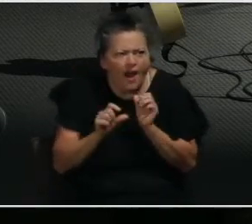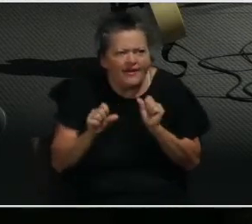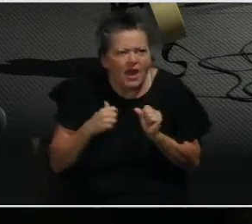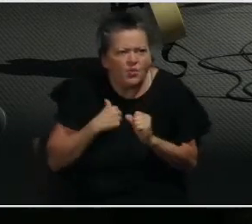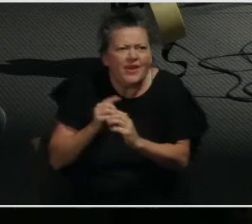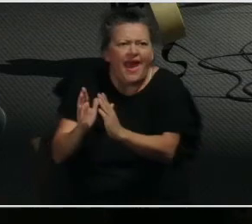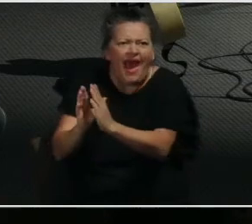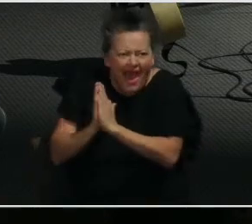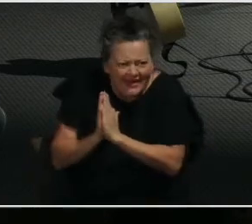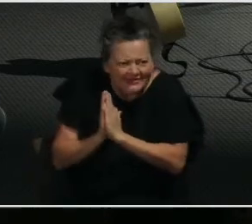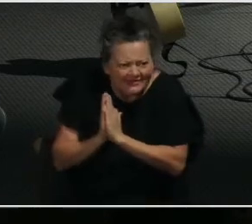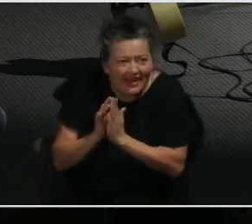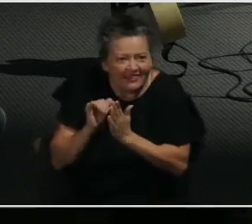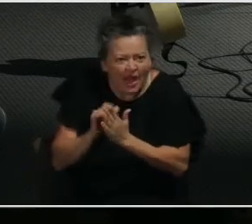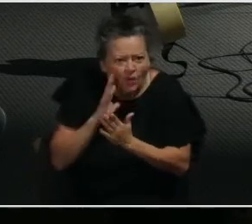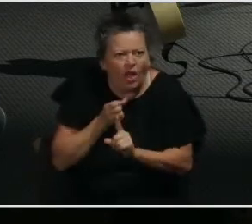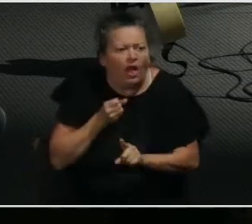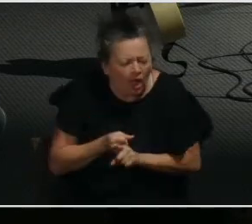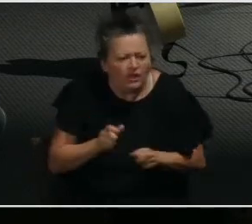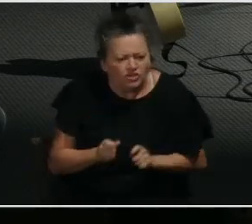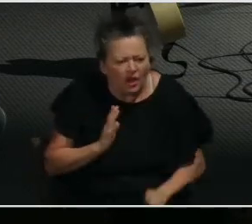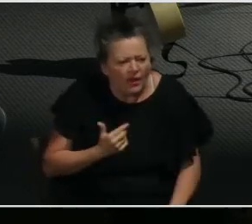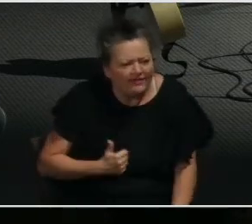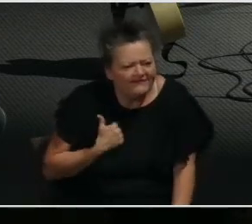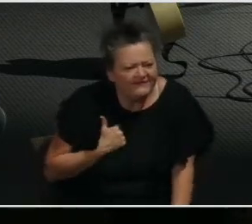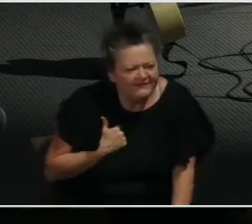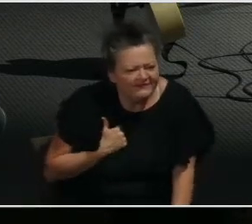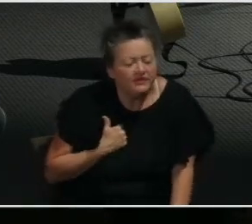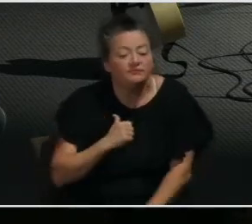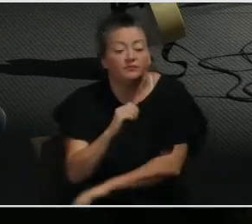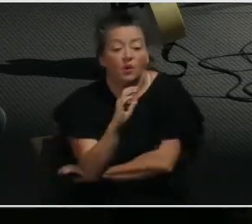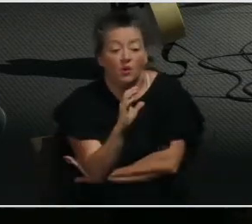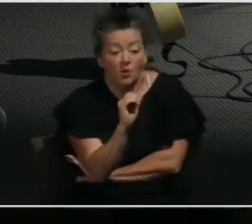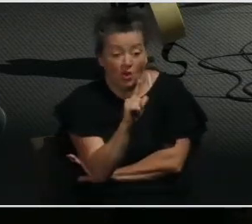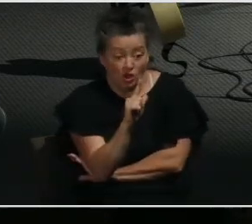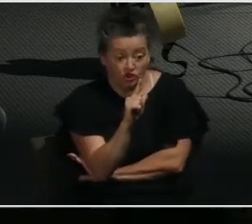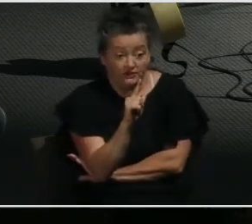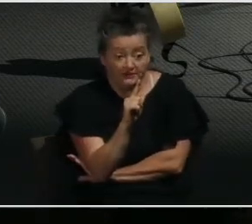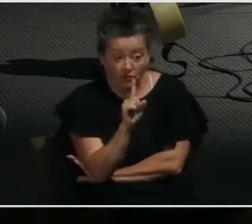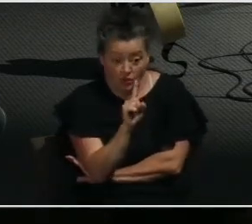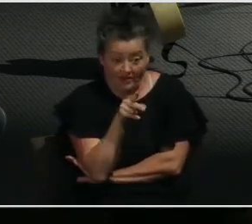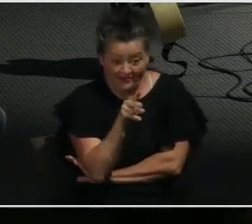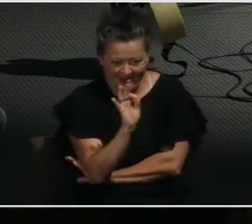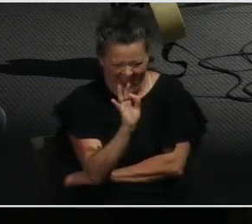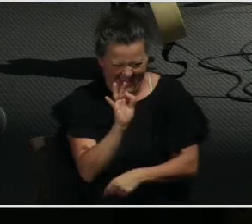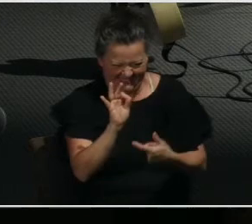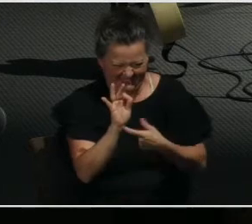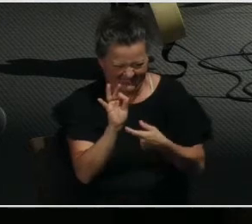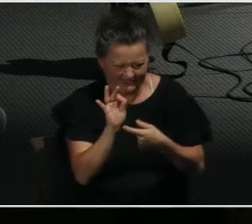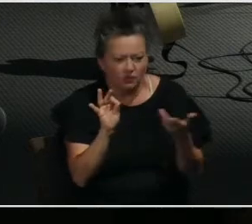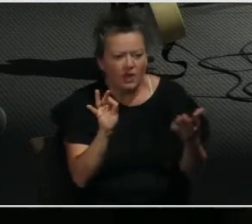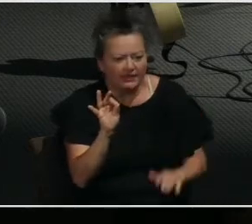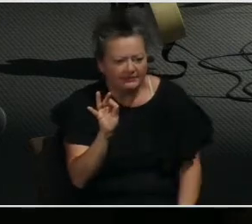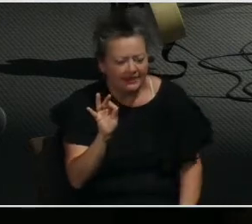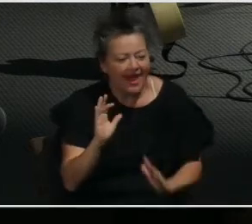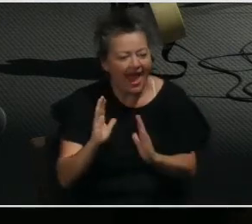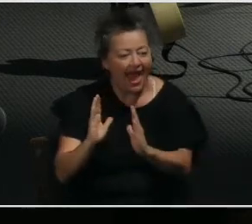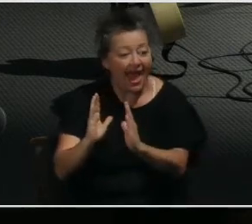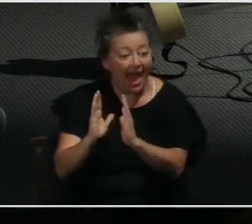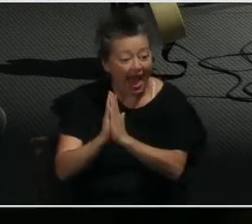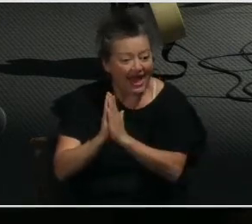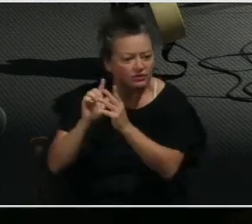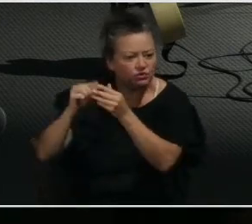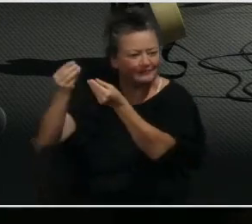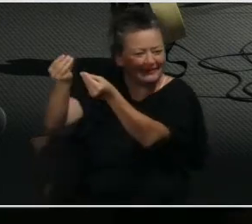comes directly from verse 9 in Colossians 1. We need to ask to be filled with the